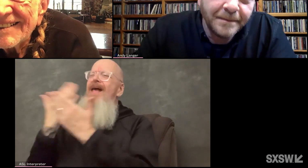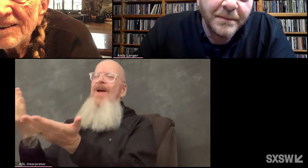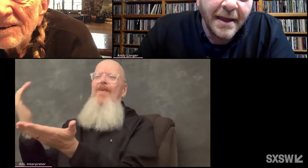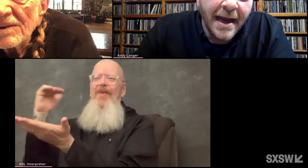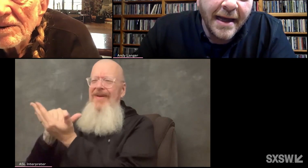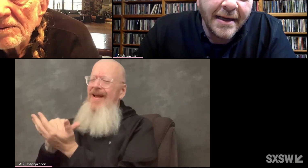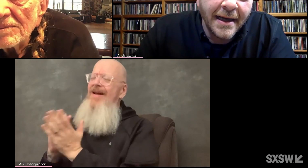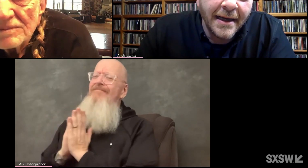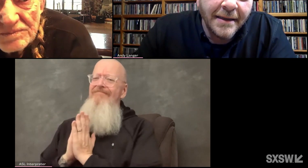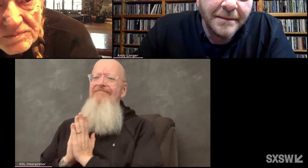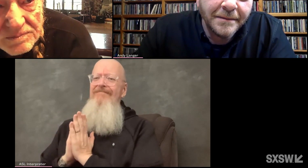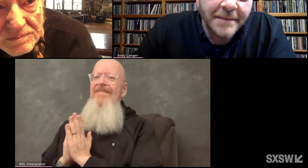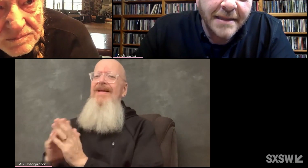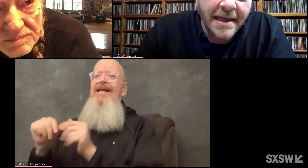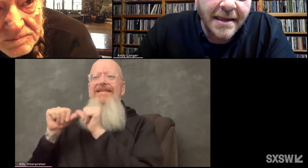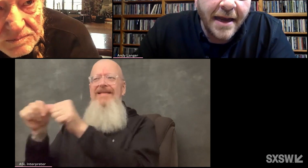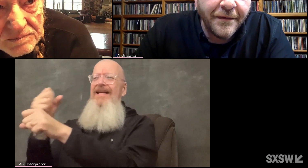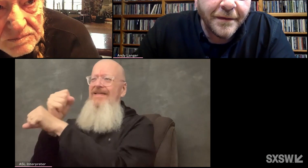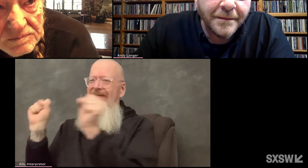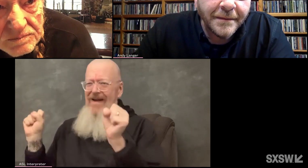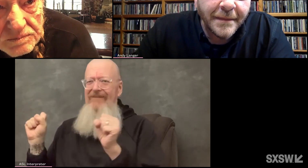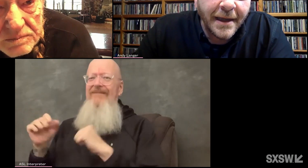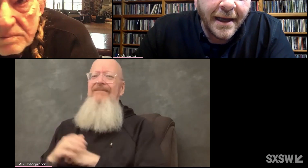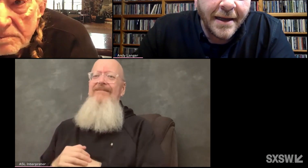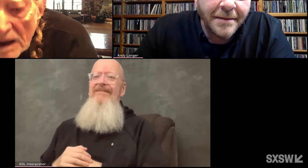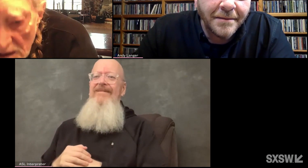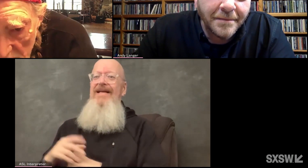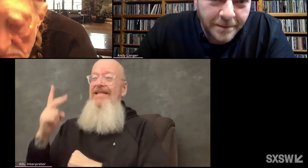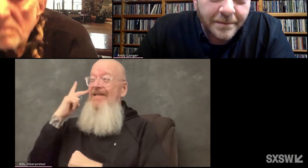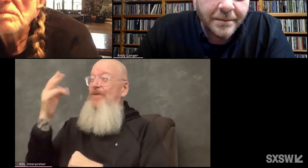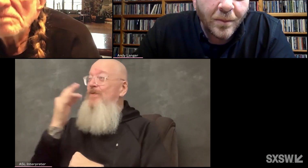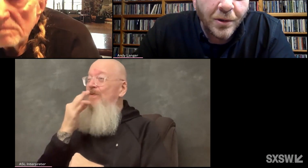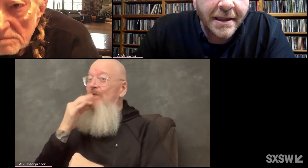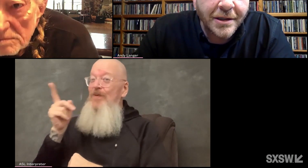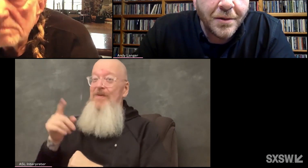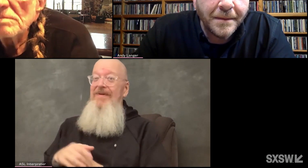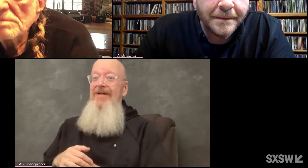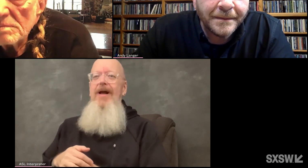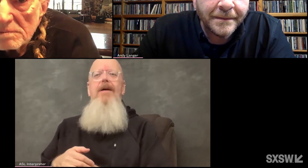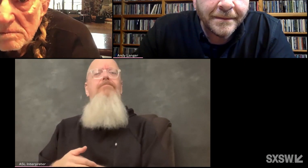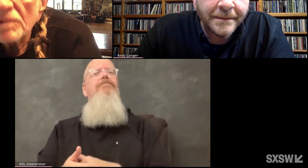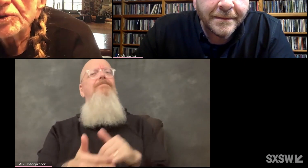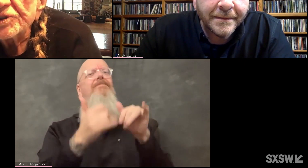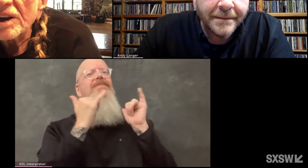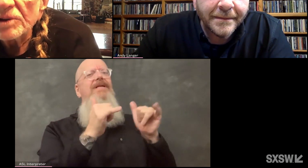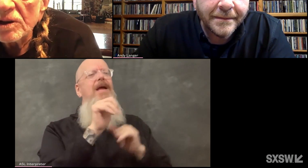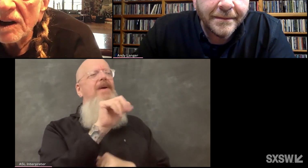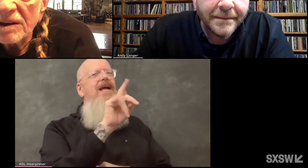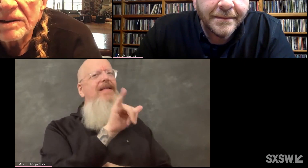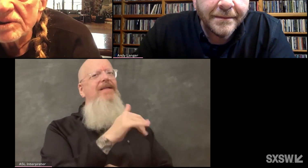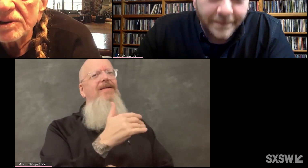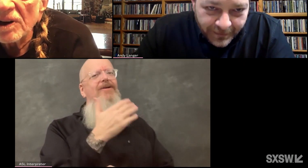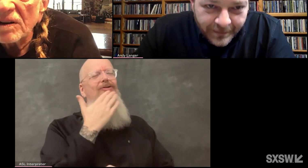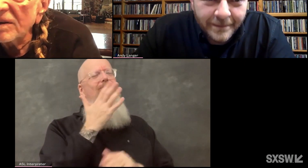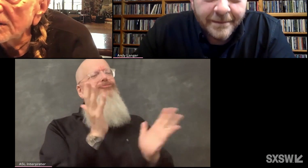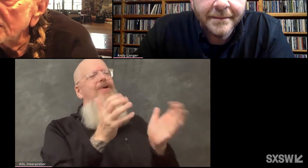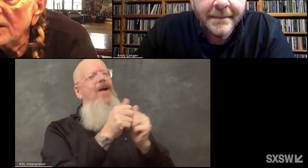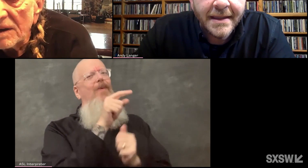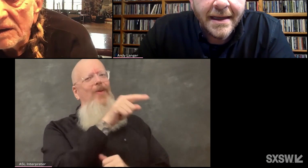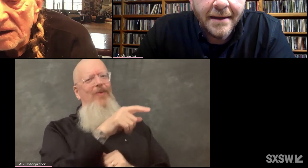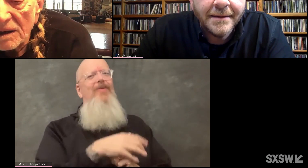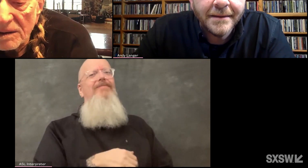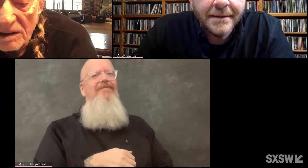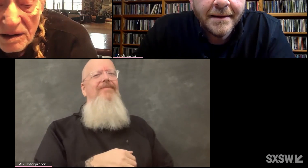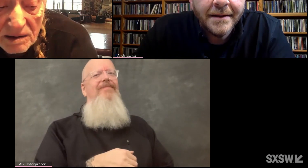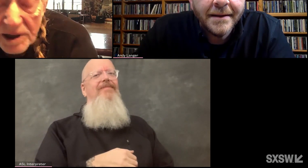you again. And stay safe. And we'll see you soon. Same to you, Andy. good talking to